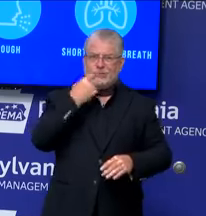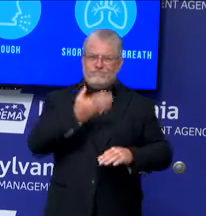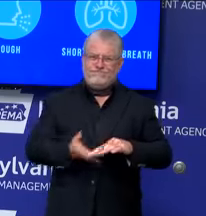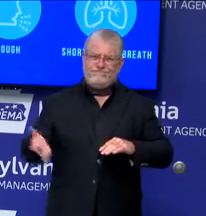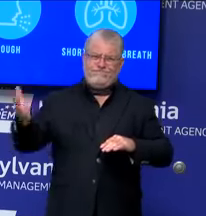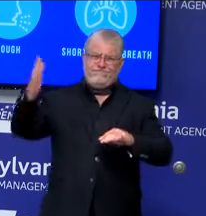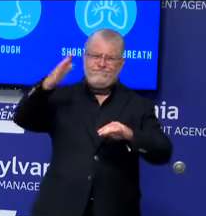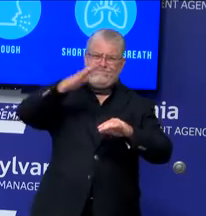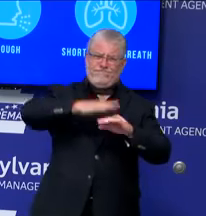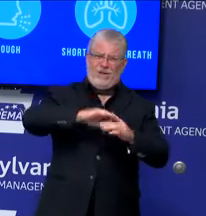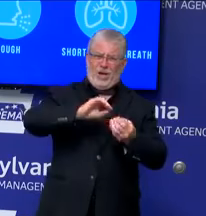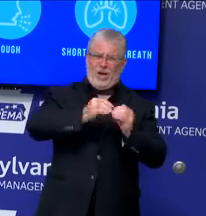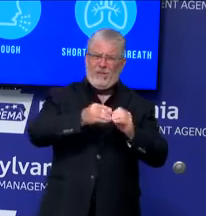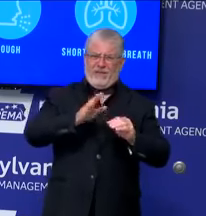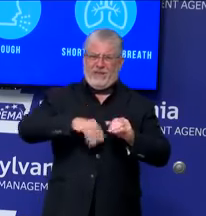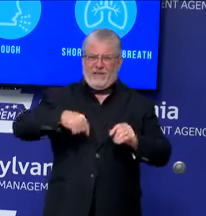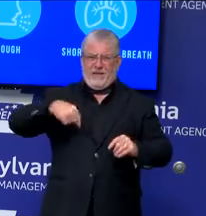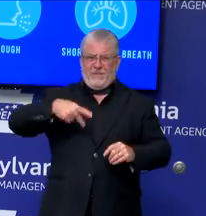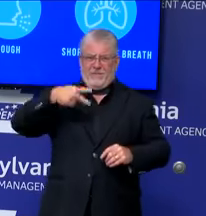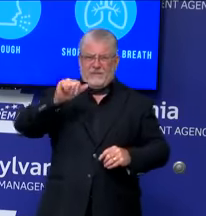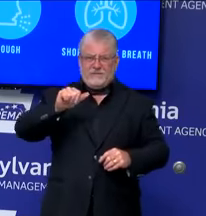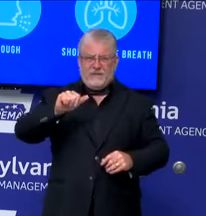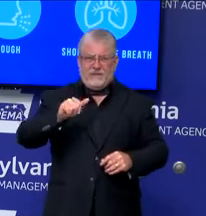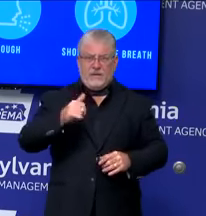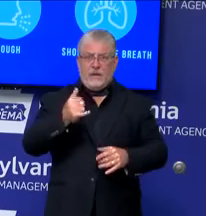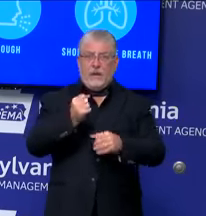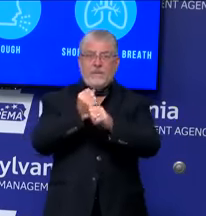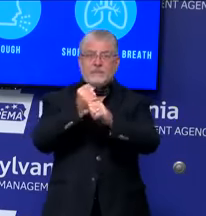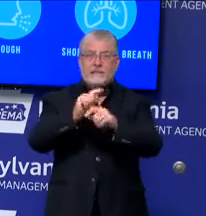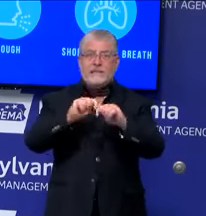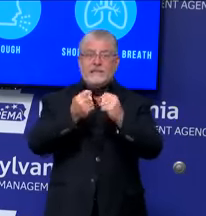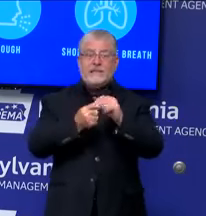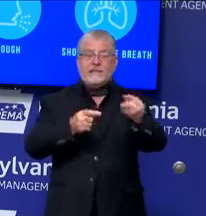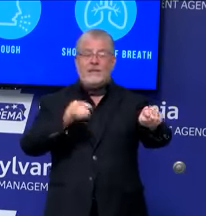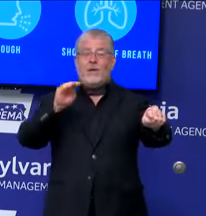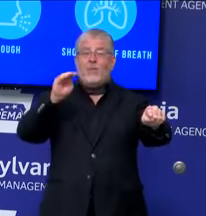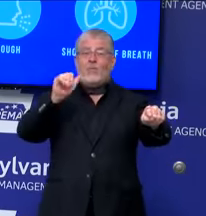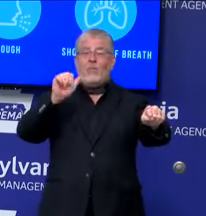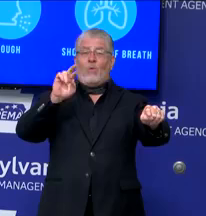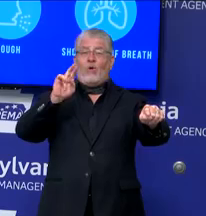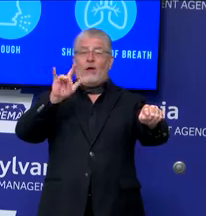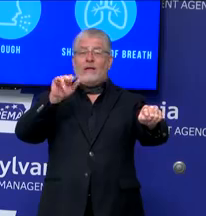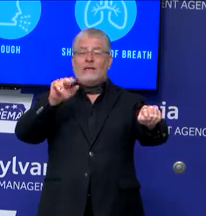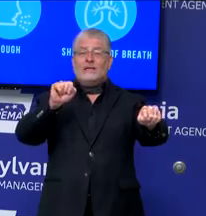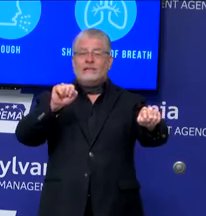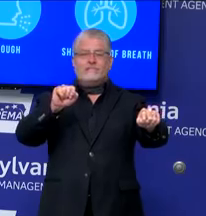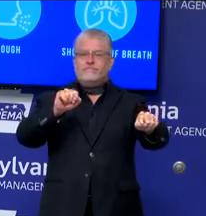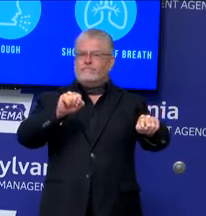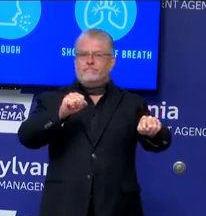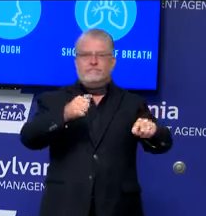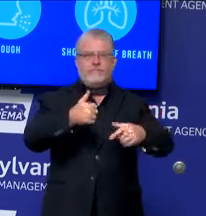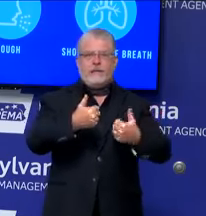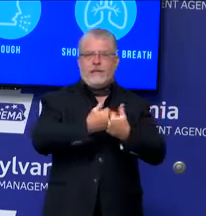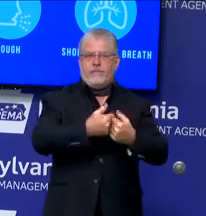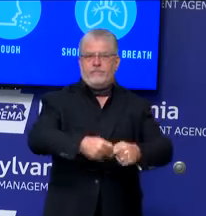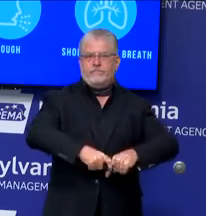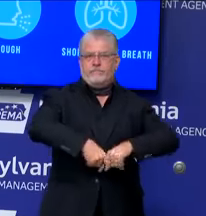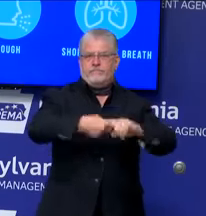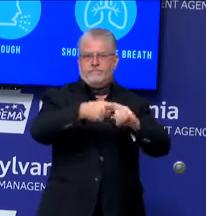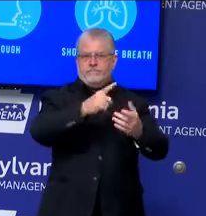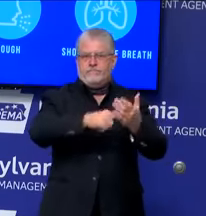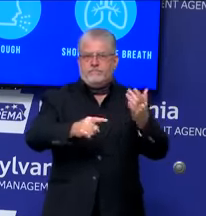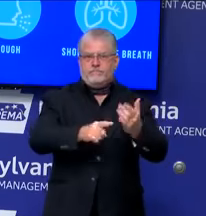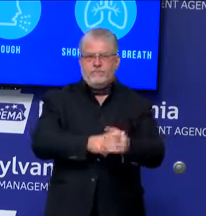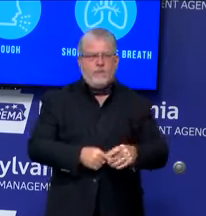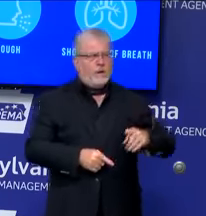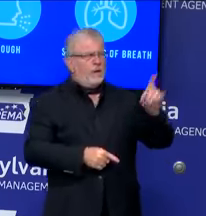total. The Marlins now have an outbreak that's shutting down a couple games in baseball. So, if the Blue Jays weren't allowed to come because of the